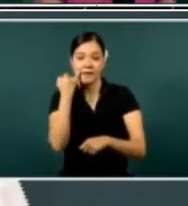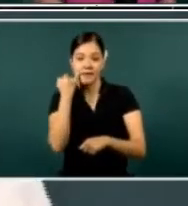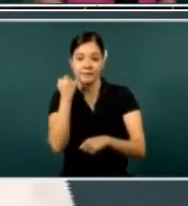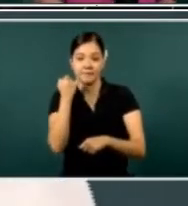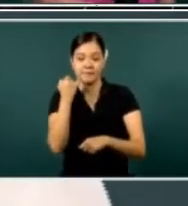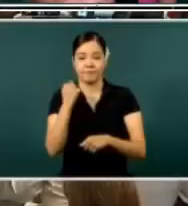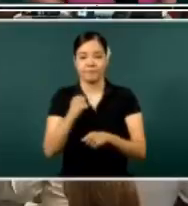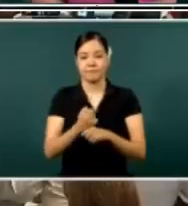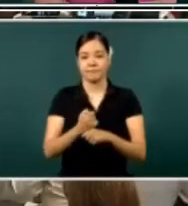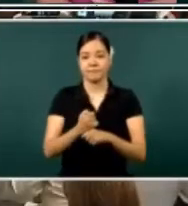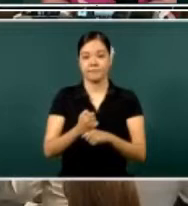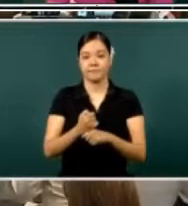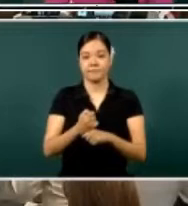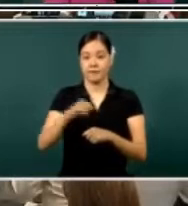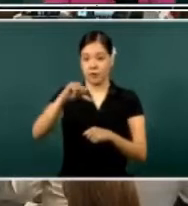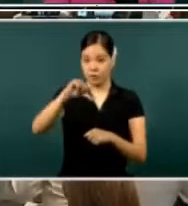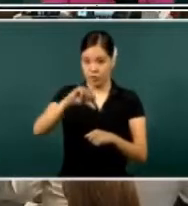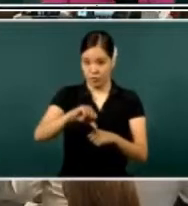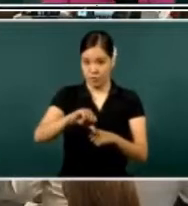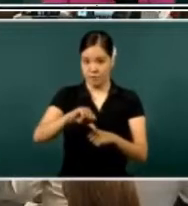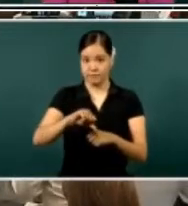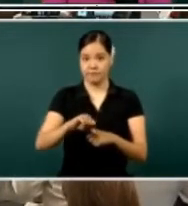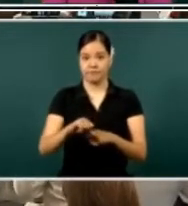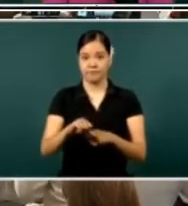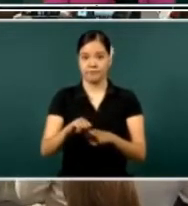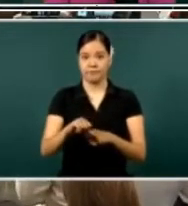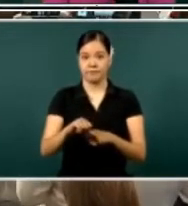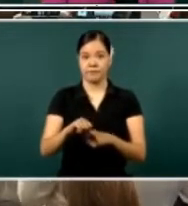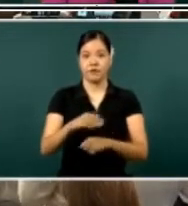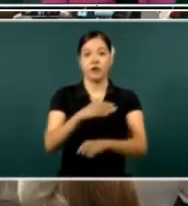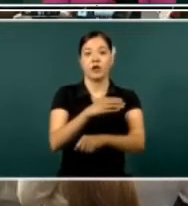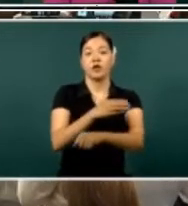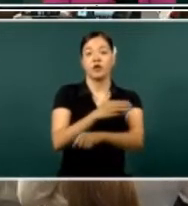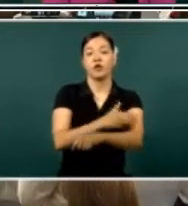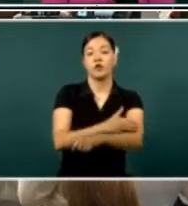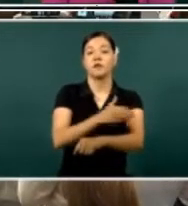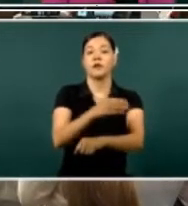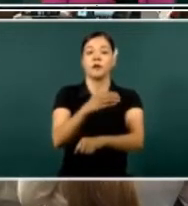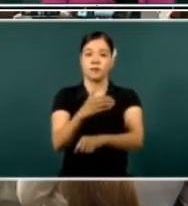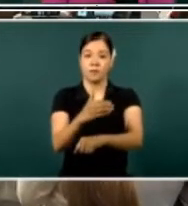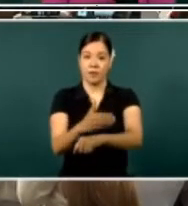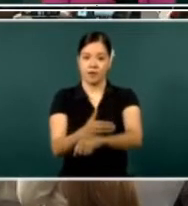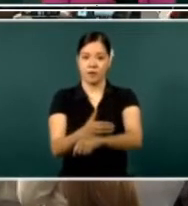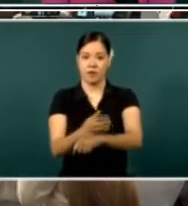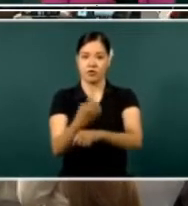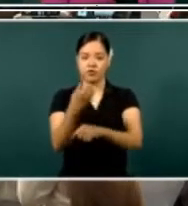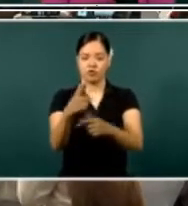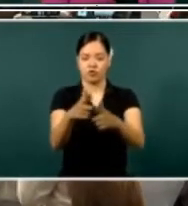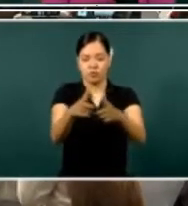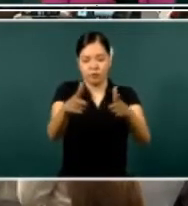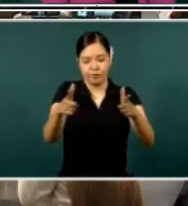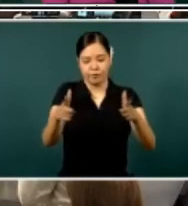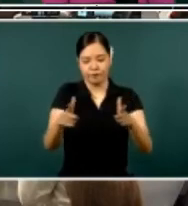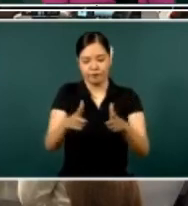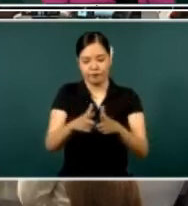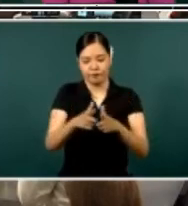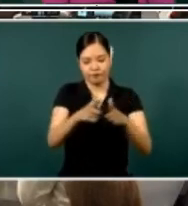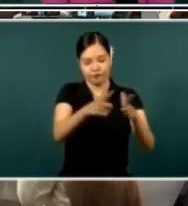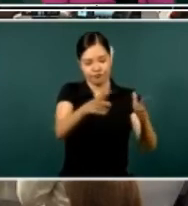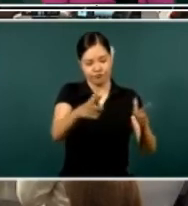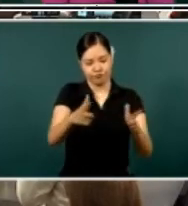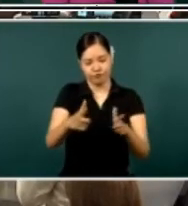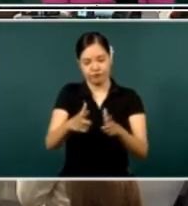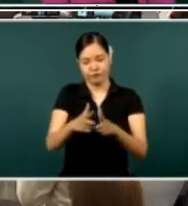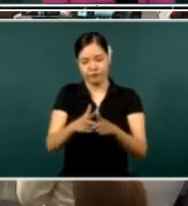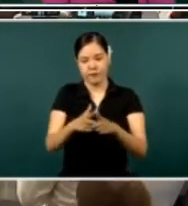And on this occasion, Mr. President, we are accompanied by an